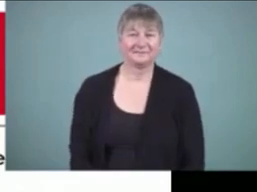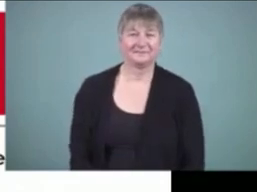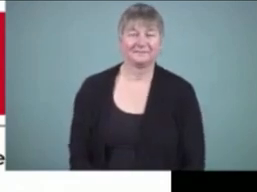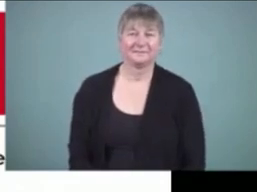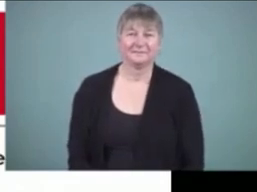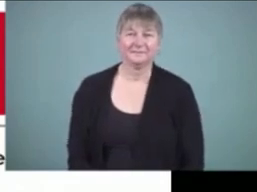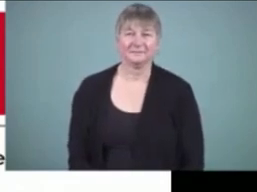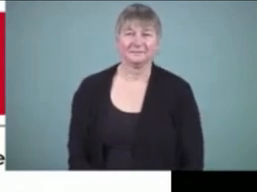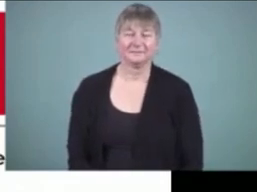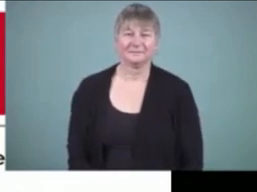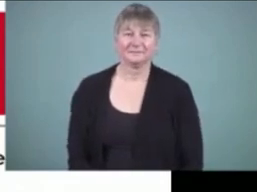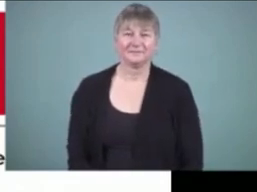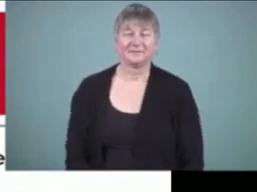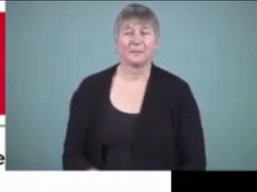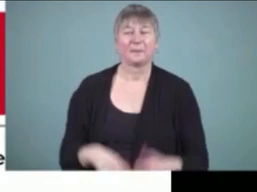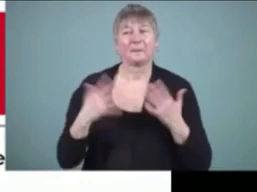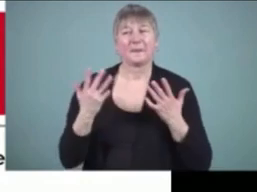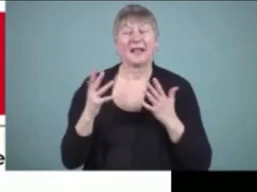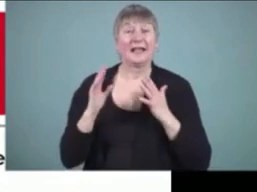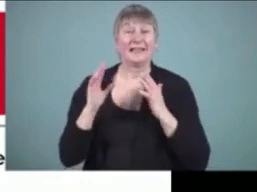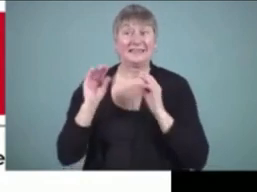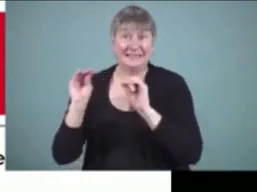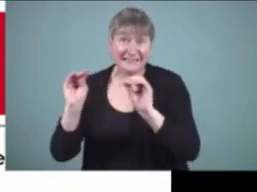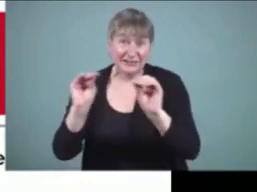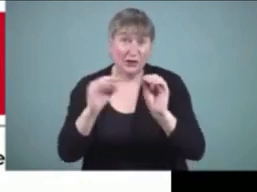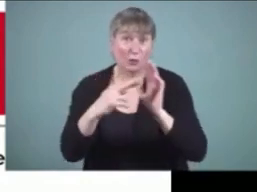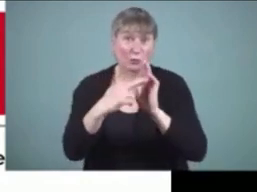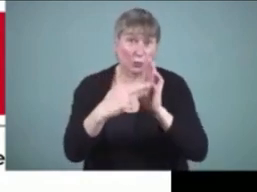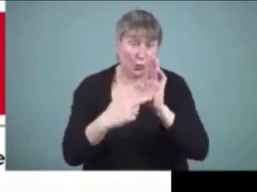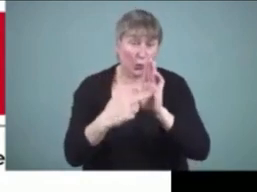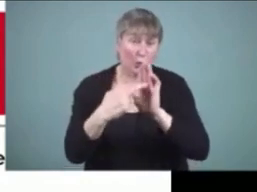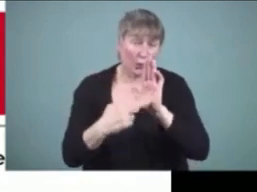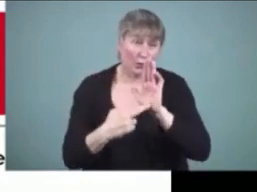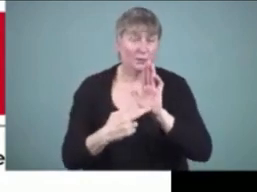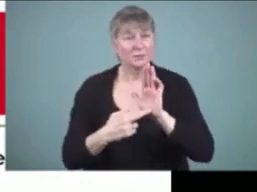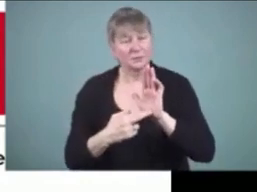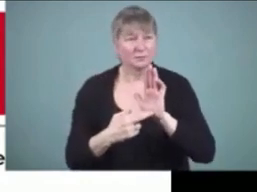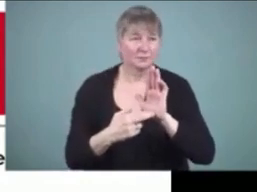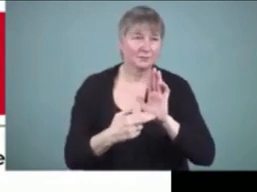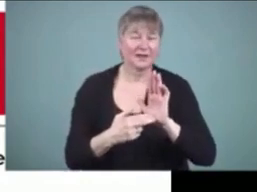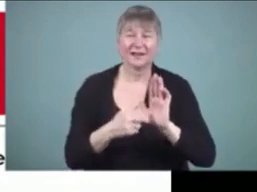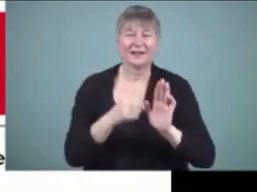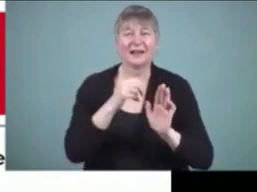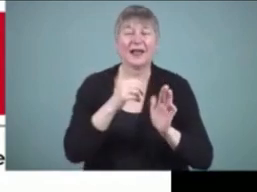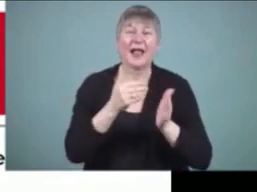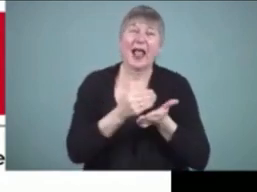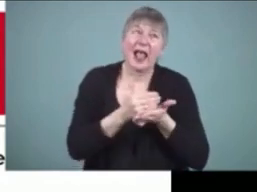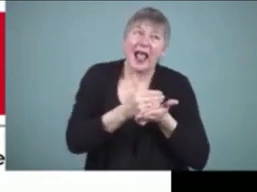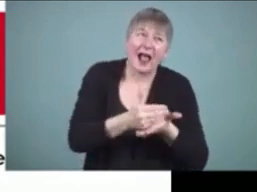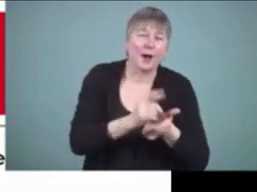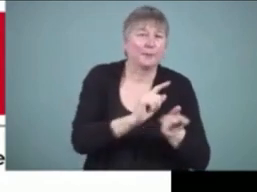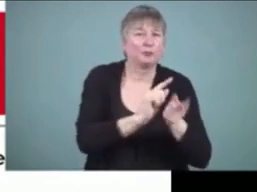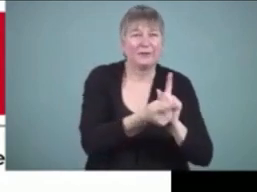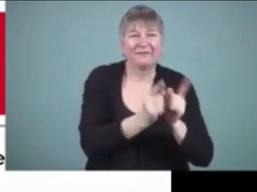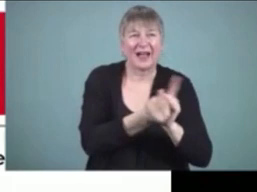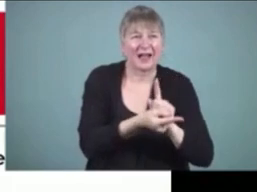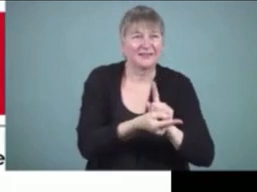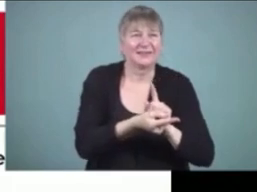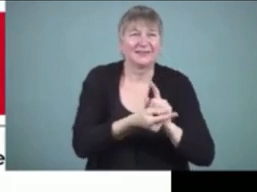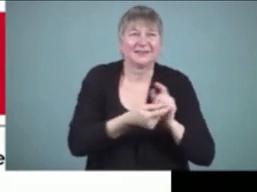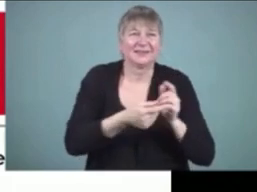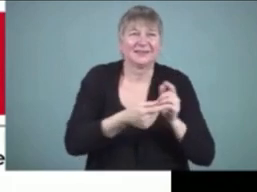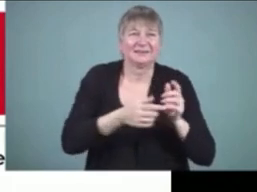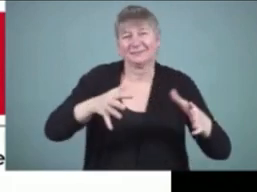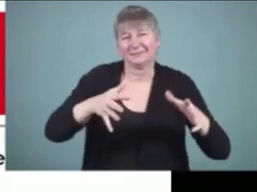unlike teaching rules is probably one of the less efficient ways for revising there's nothing wrong with learning some